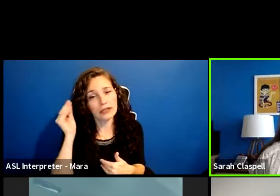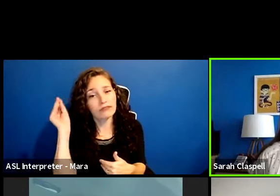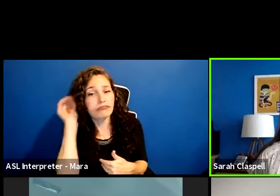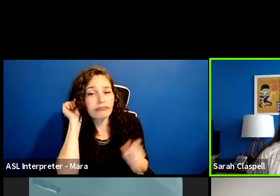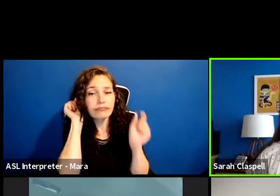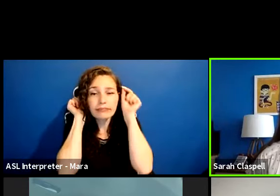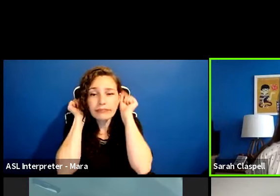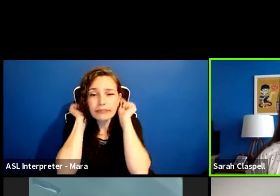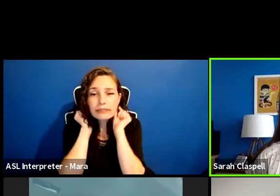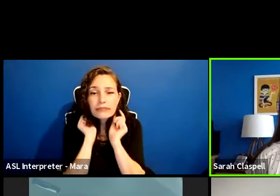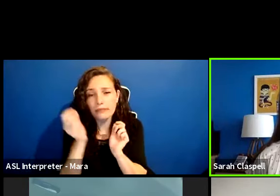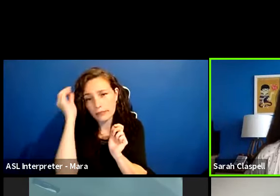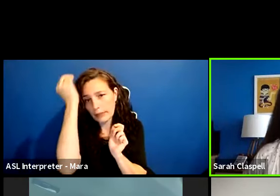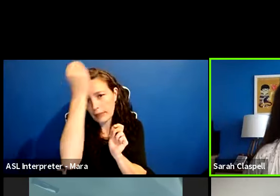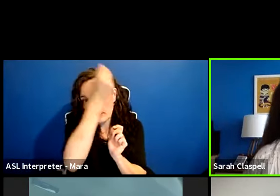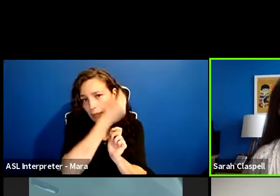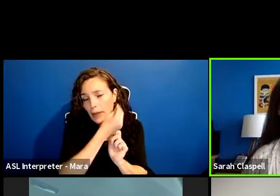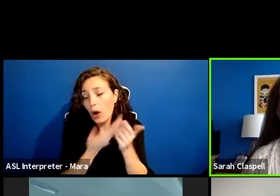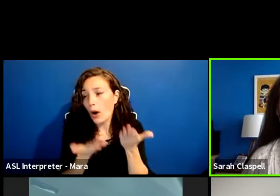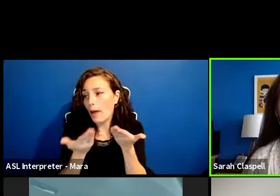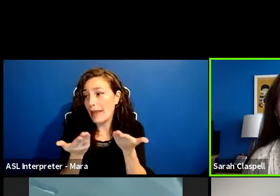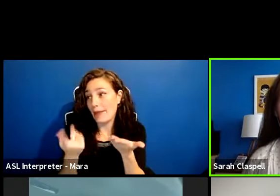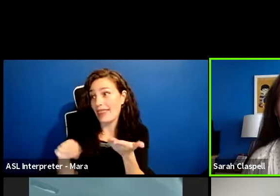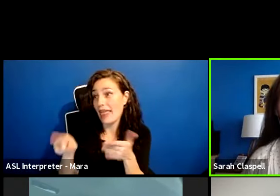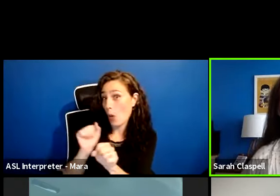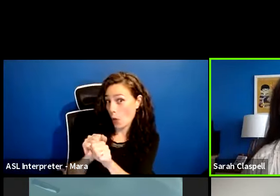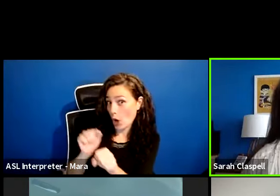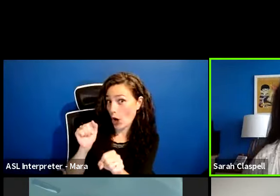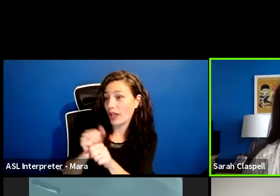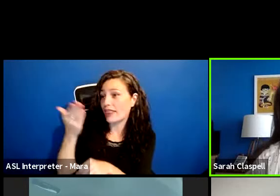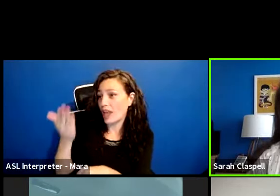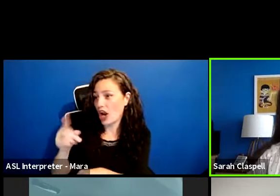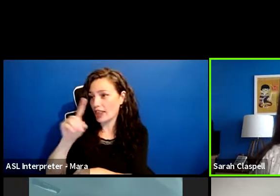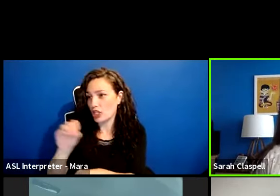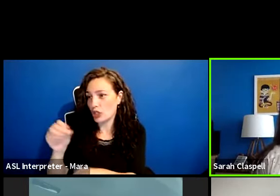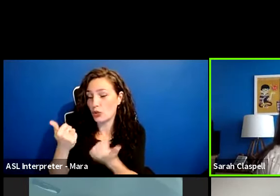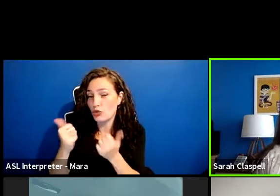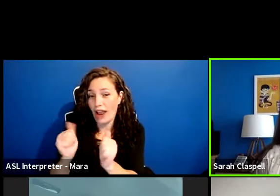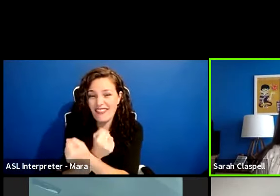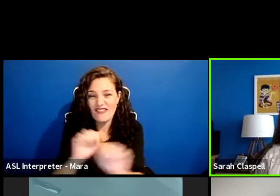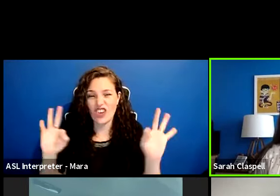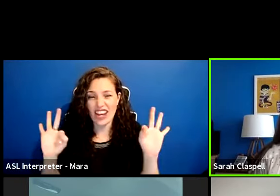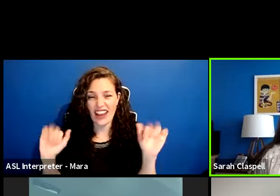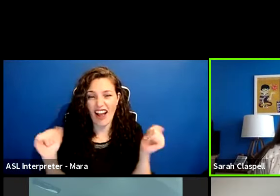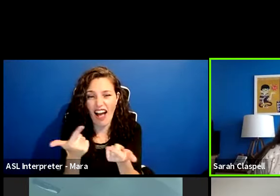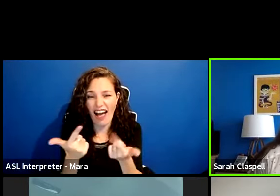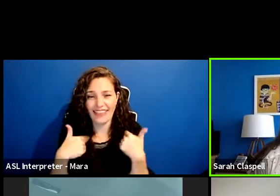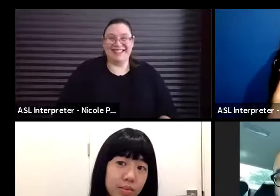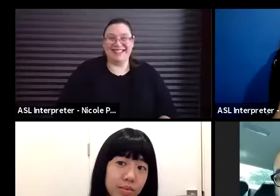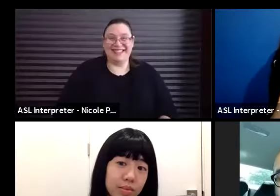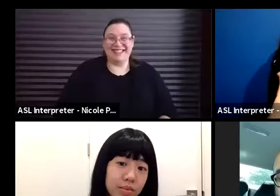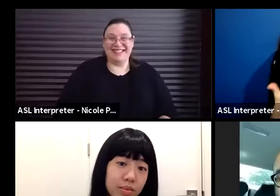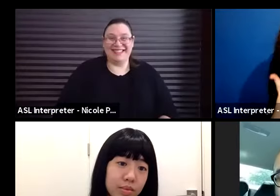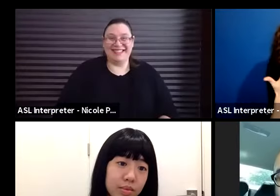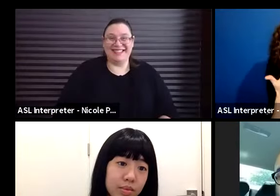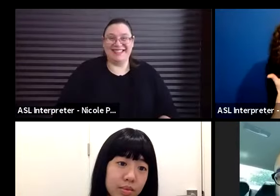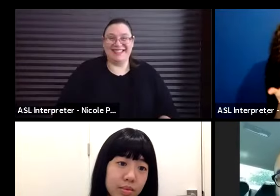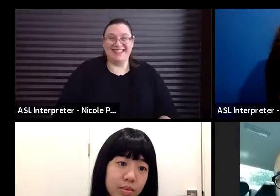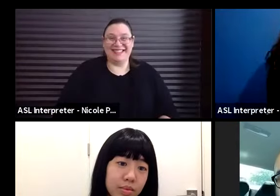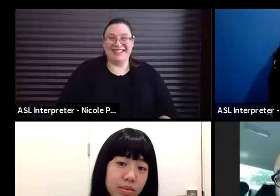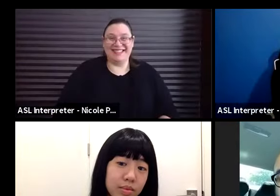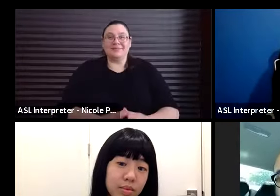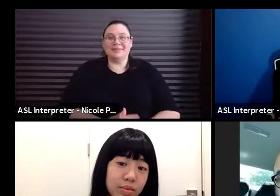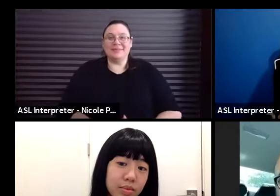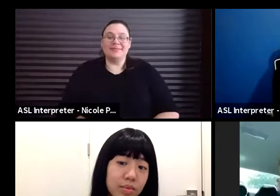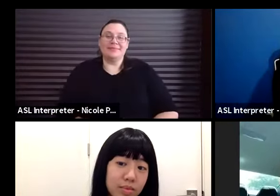work at, um, at the zoo and they're trying to free the animals. I don't know. Um, uh, maybe they work at the wedding at the zoo.